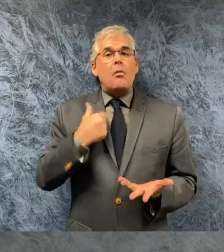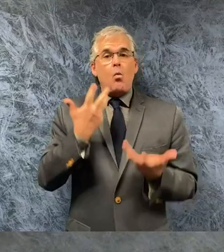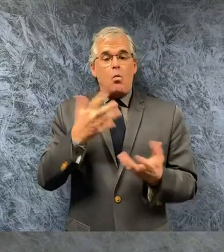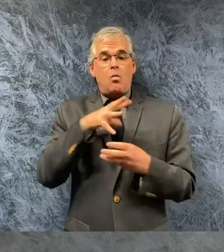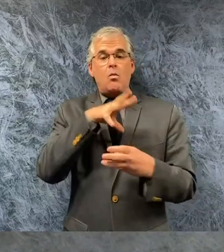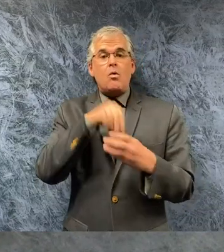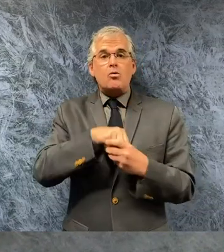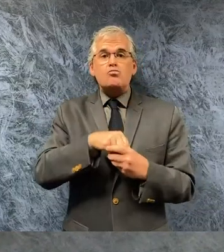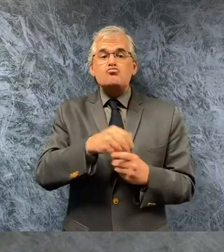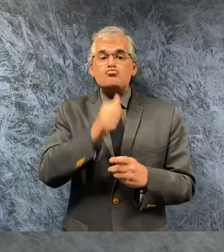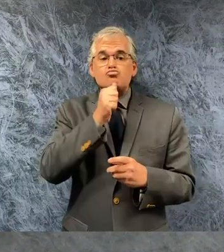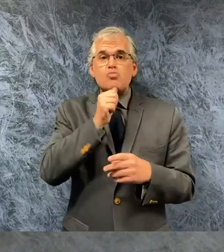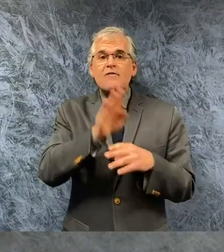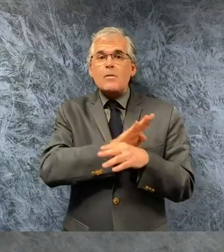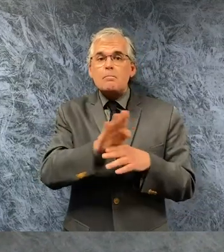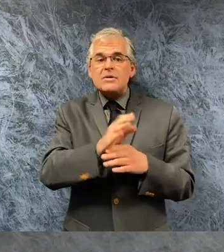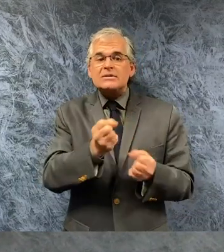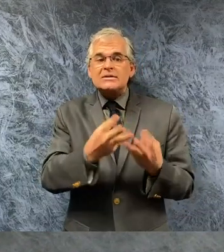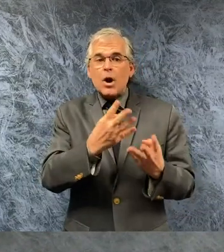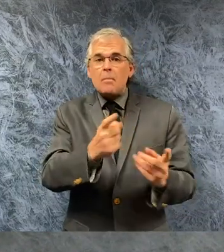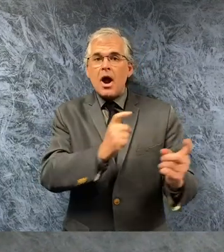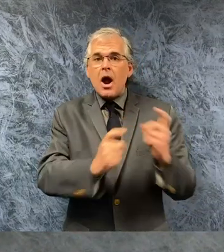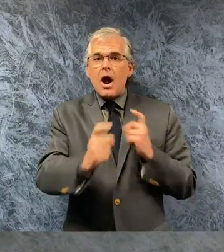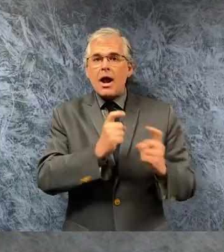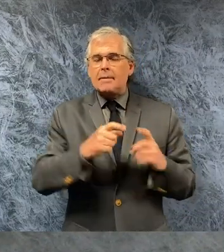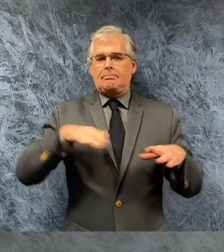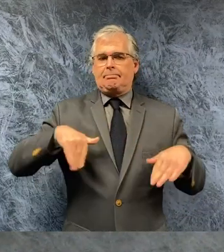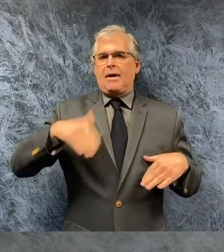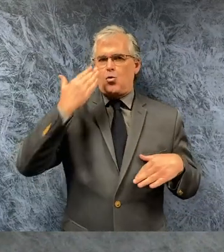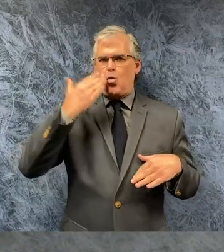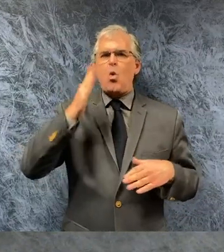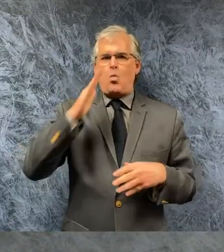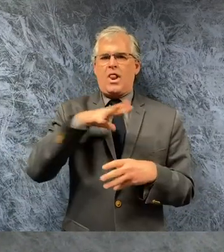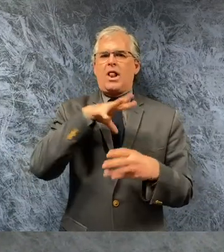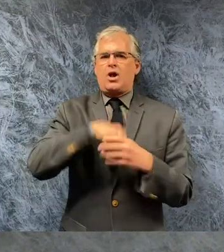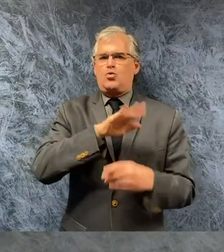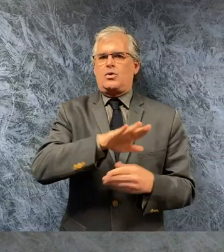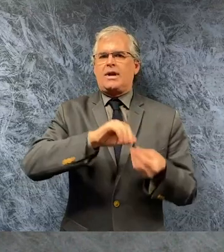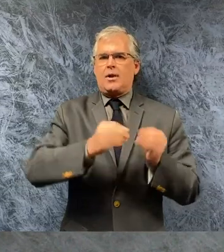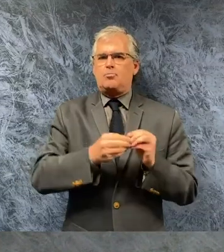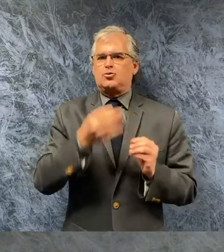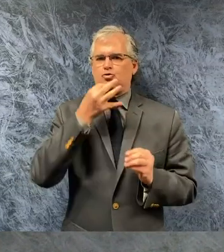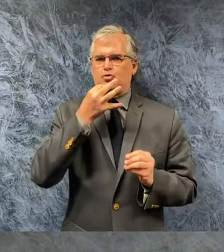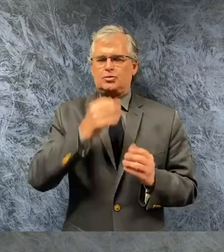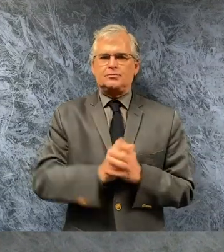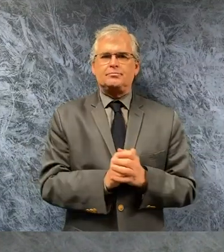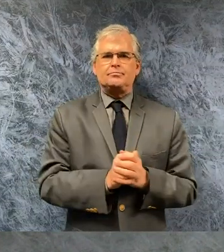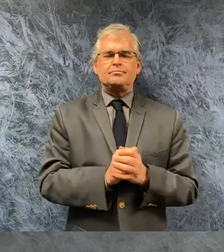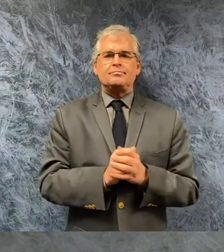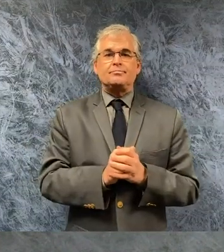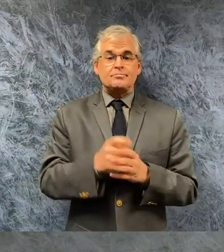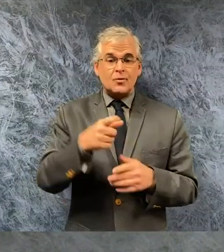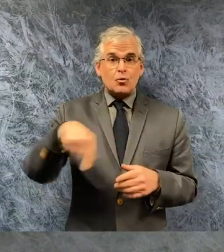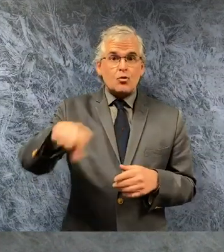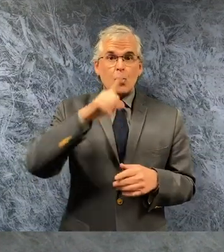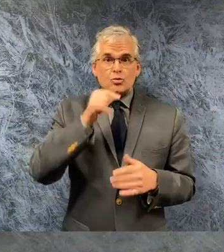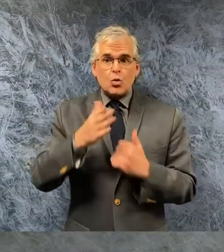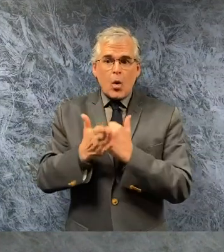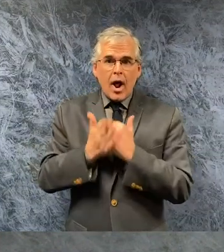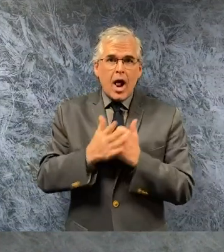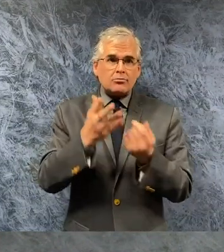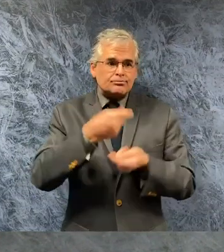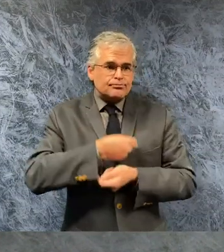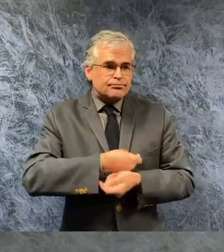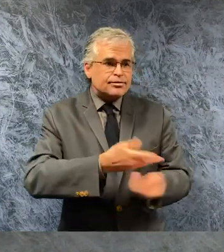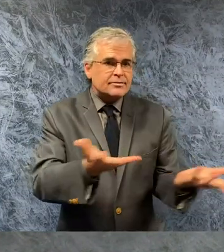in these numbers soon i want to thank all those responsible for getting this protective gear to those who need it the most including